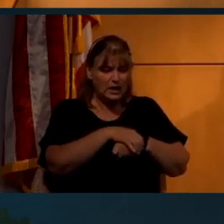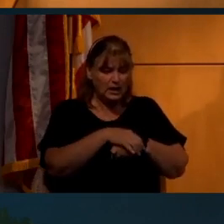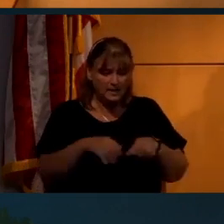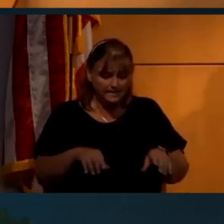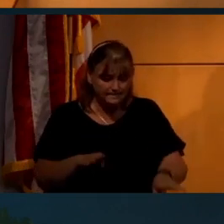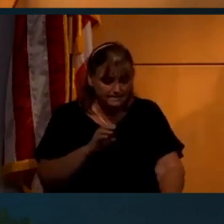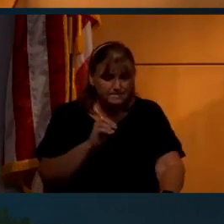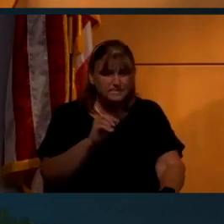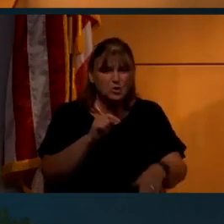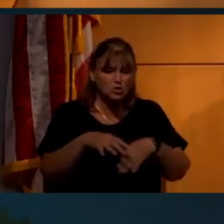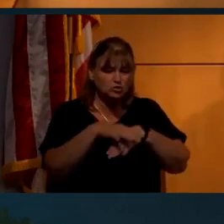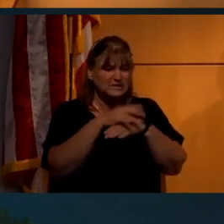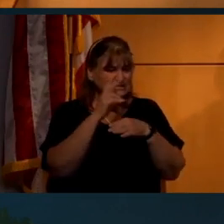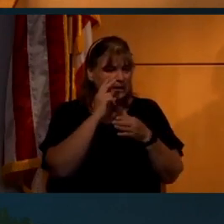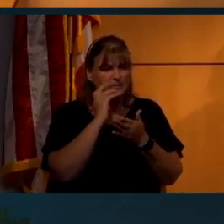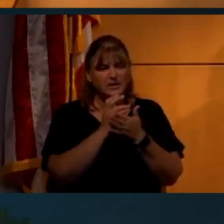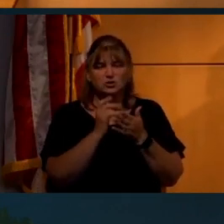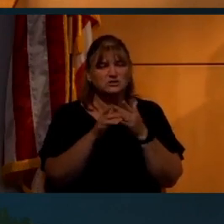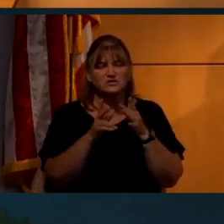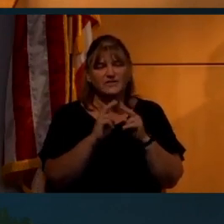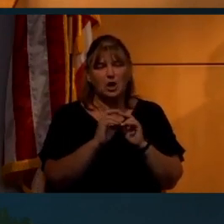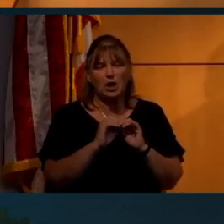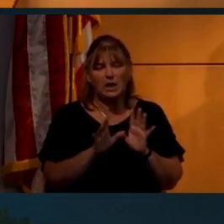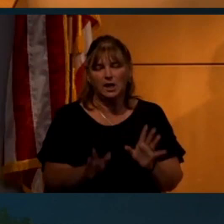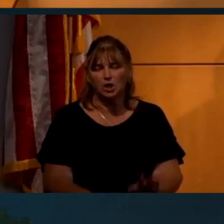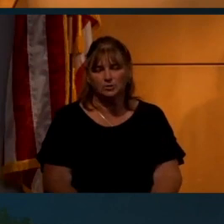and you can see pictures of them. It's very clear.